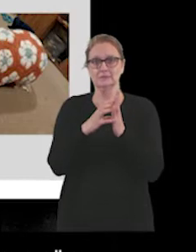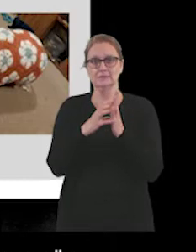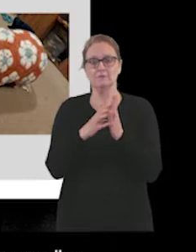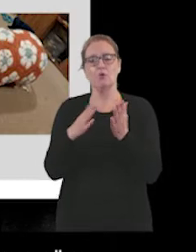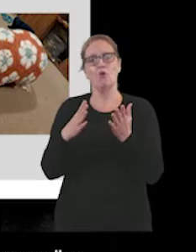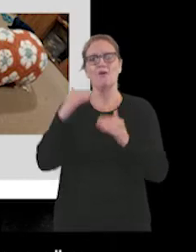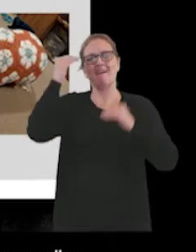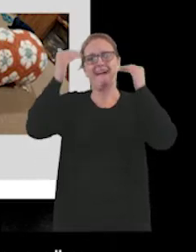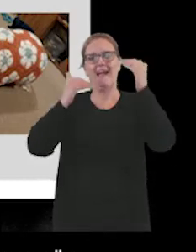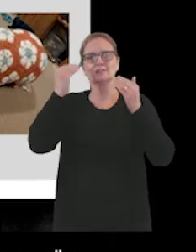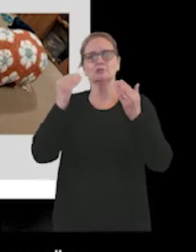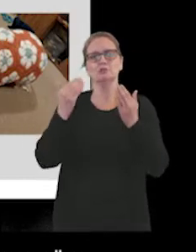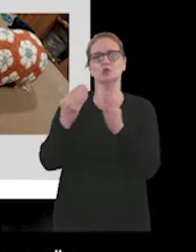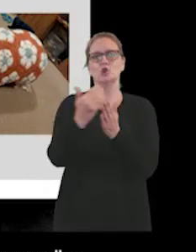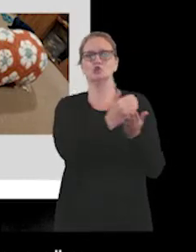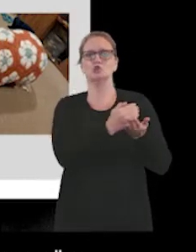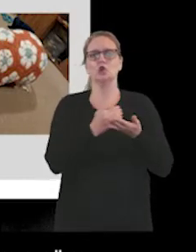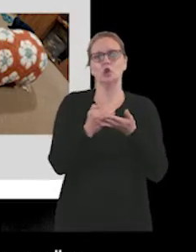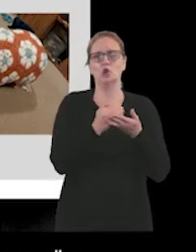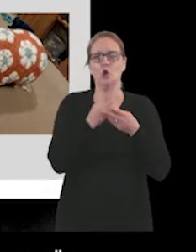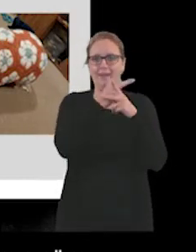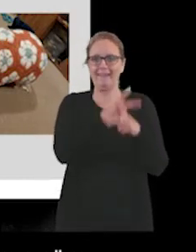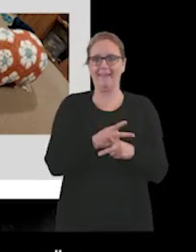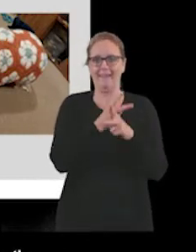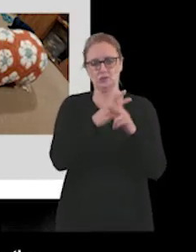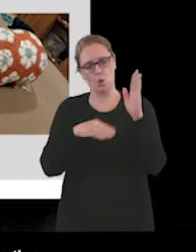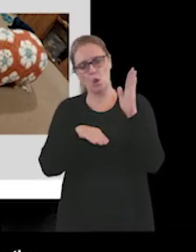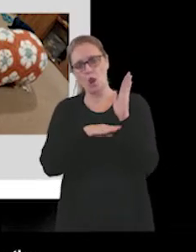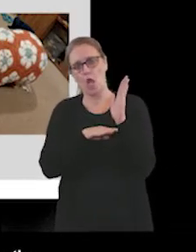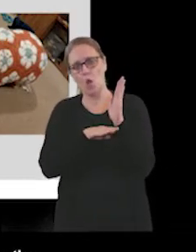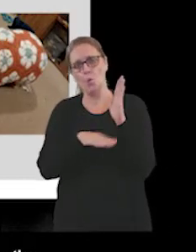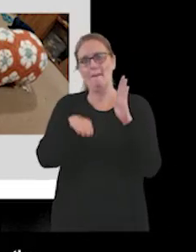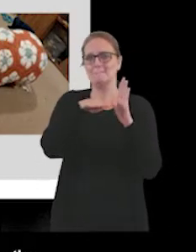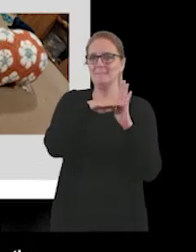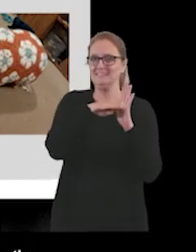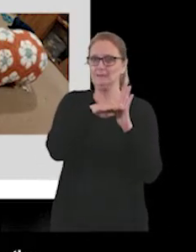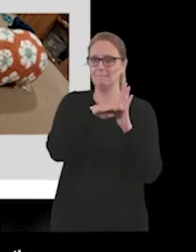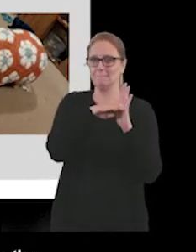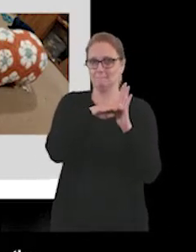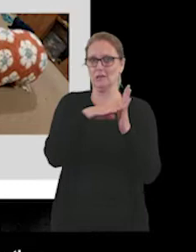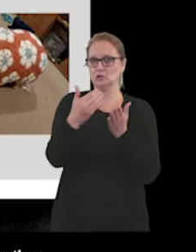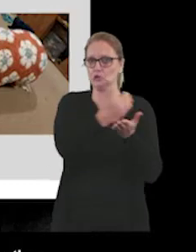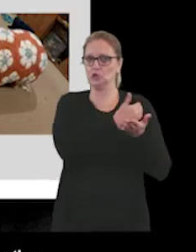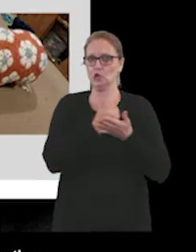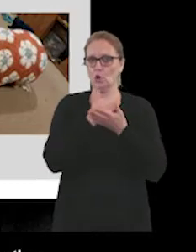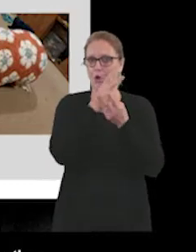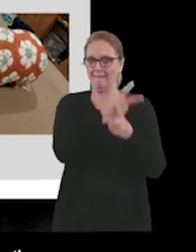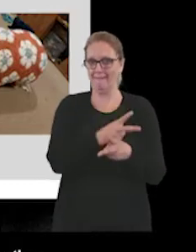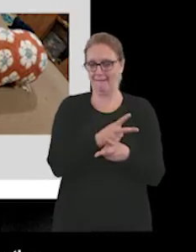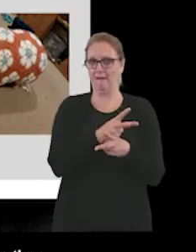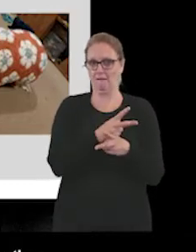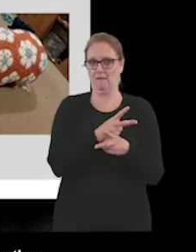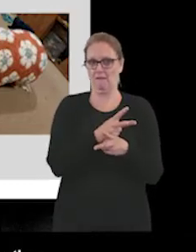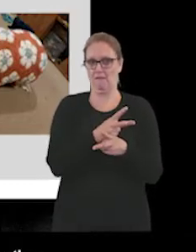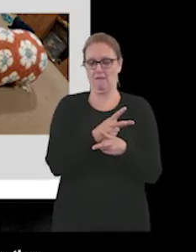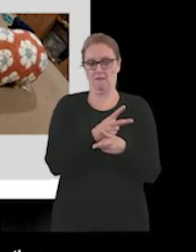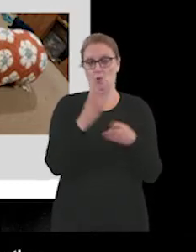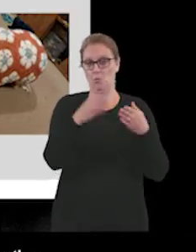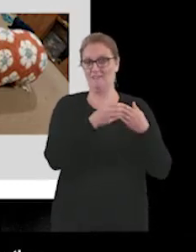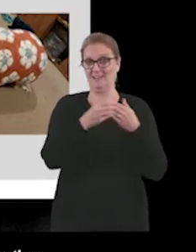for low secure and medium secure forensic services. So we're a lead organisation of